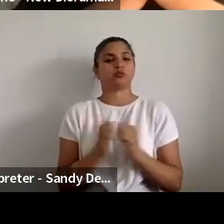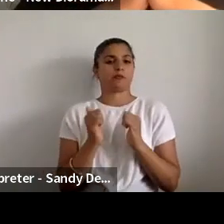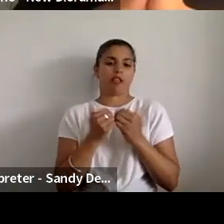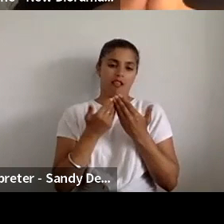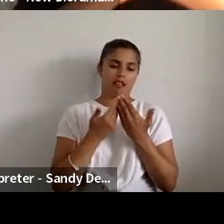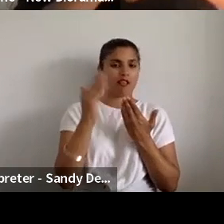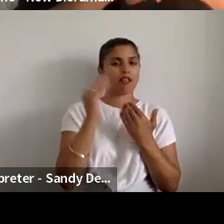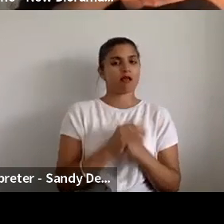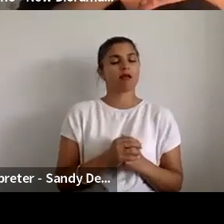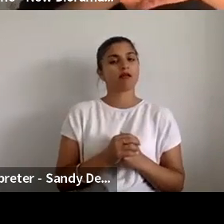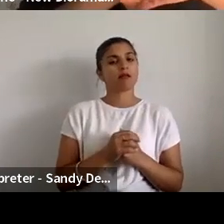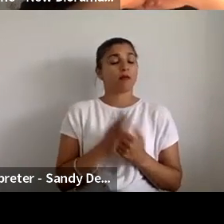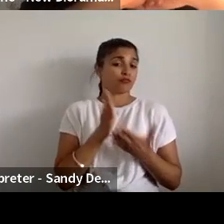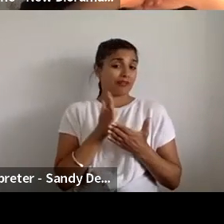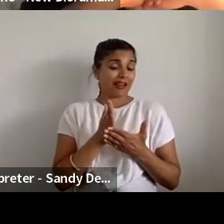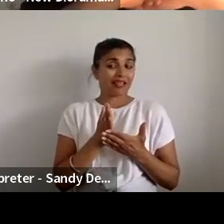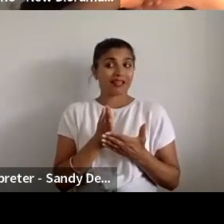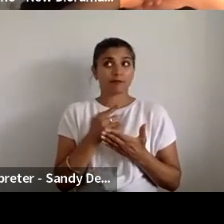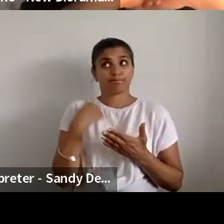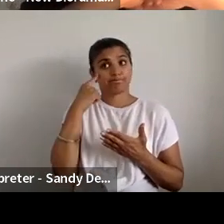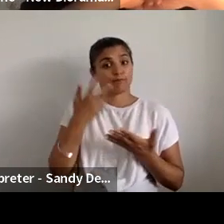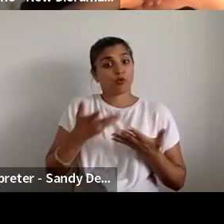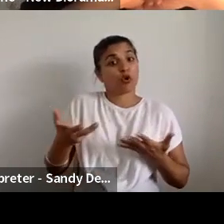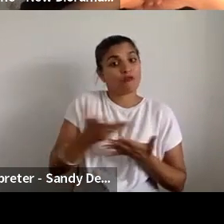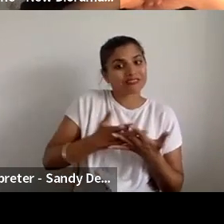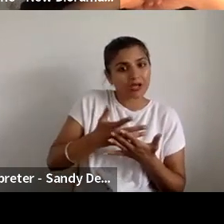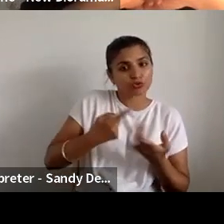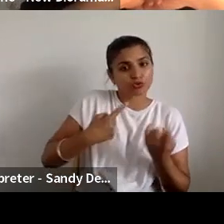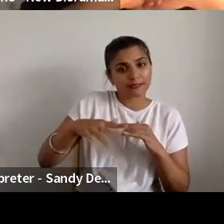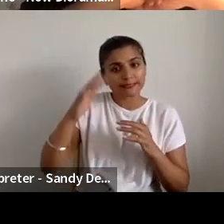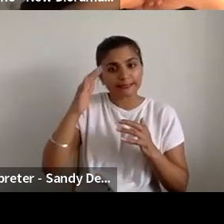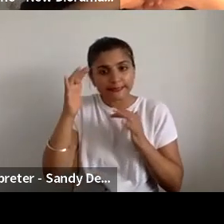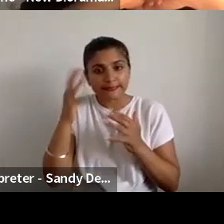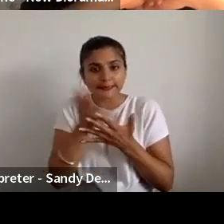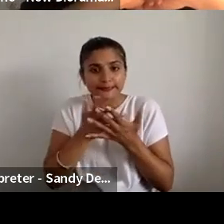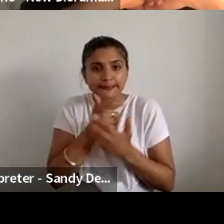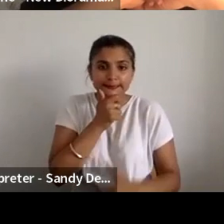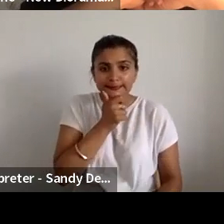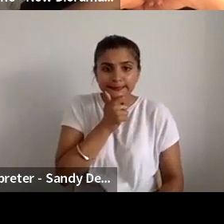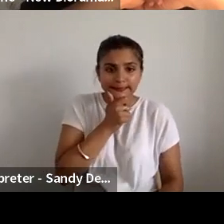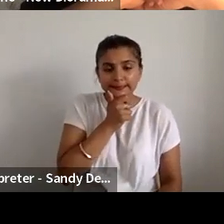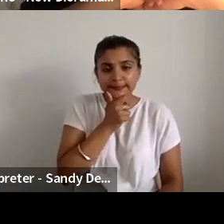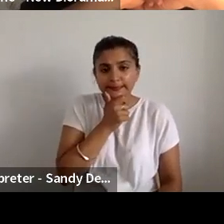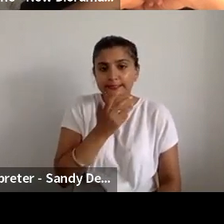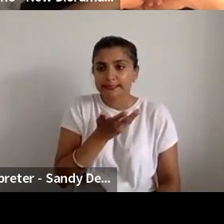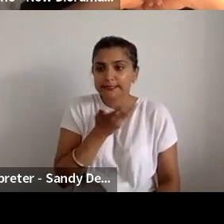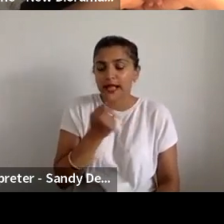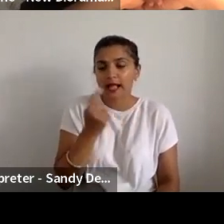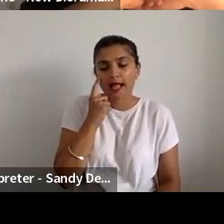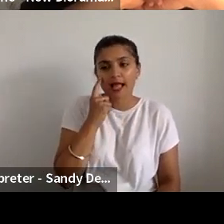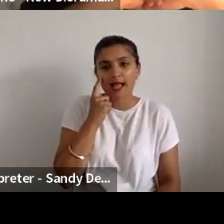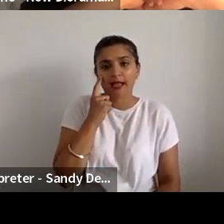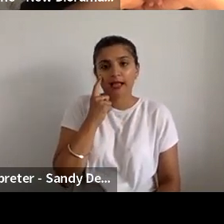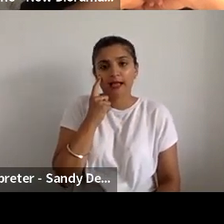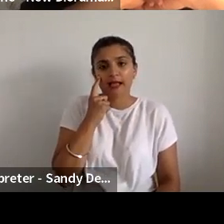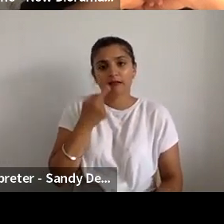conversation and the thinking we've done about it has meant that I think we're very aware of